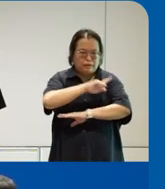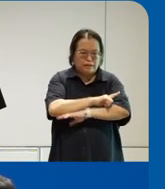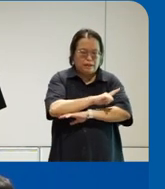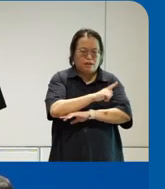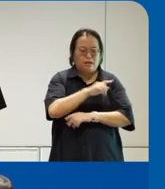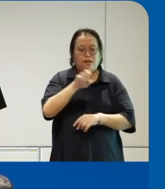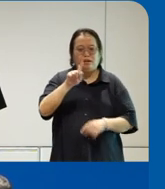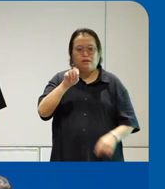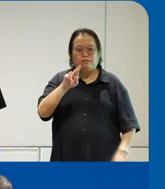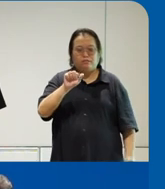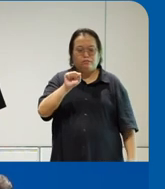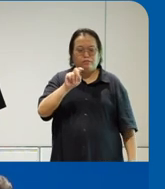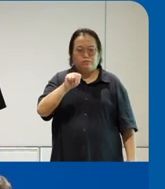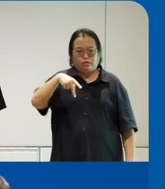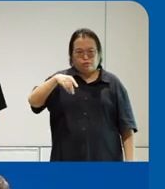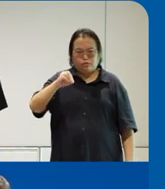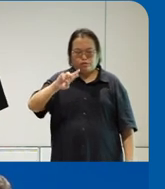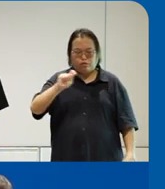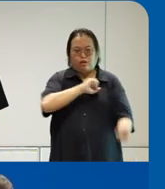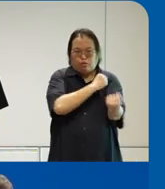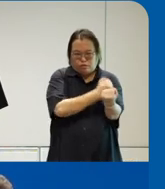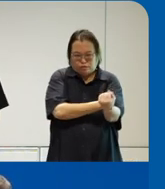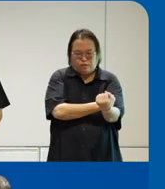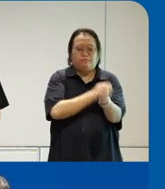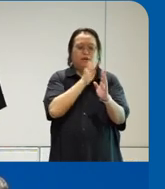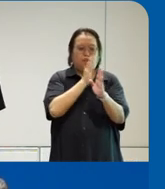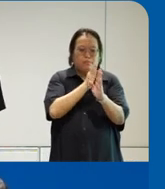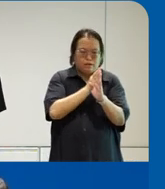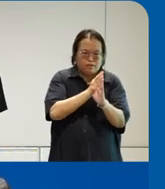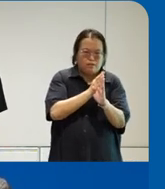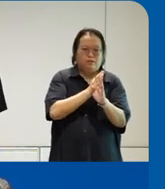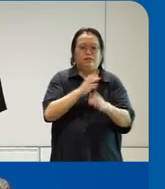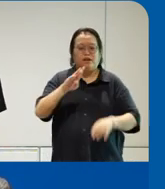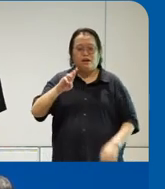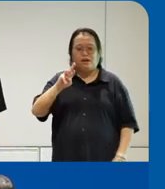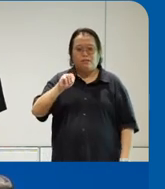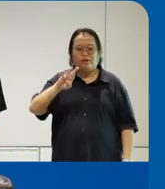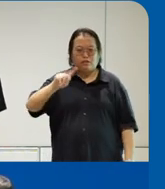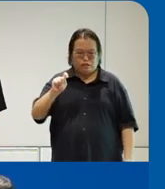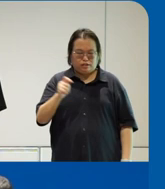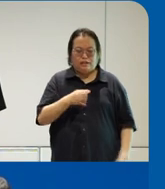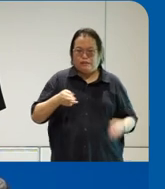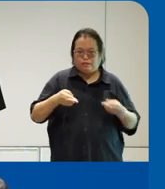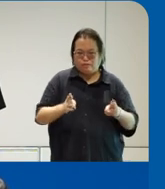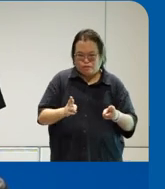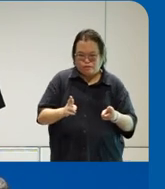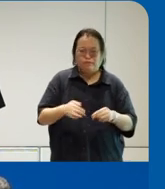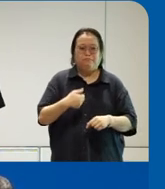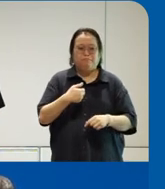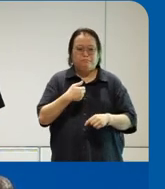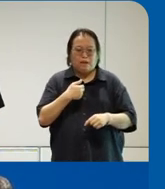the public transport in Singapore, the buses, the MRT and the roads. But I work mainly on the buses.